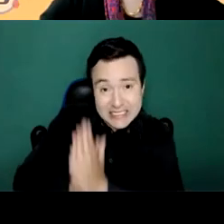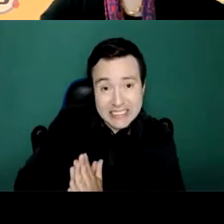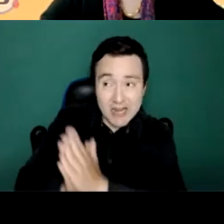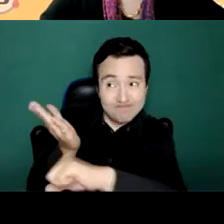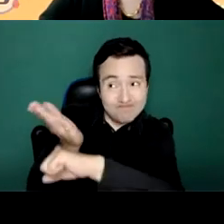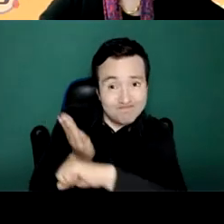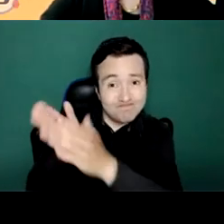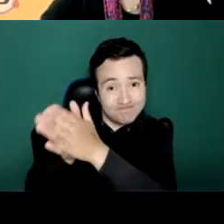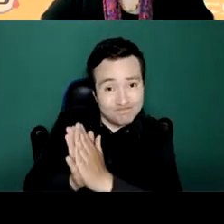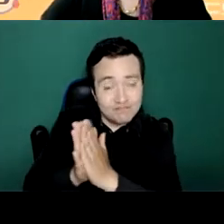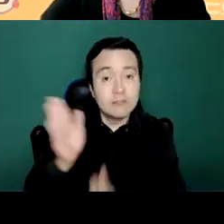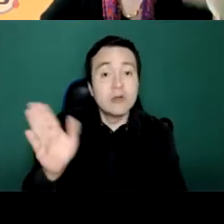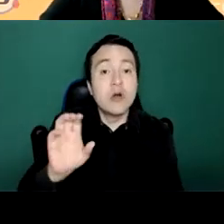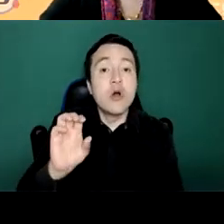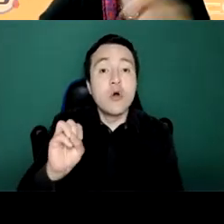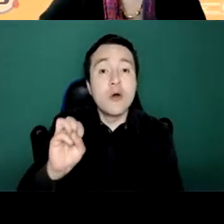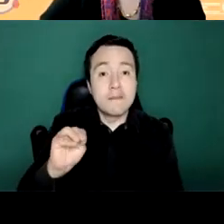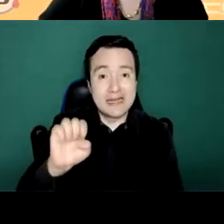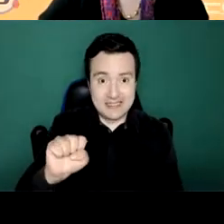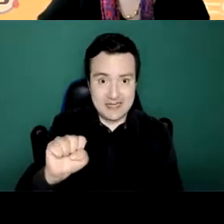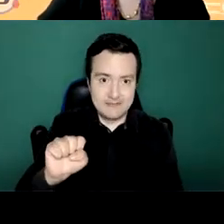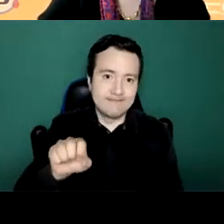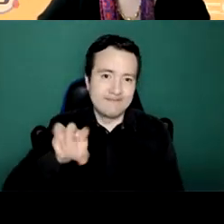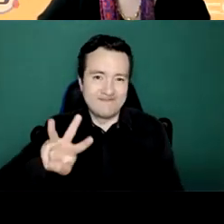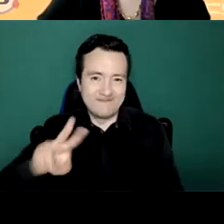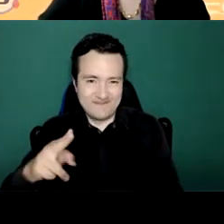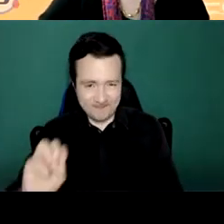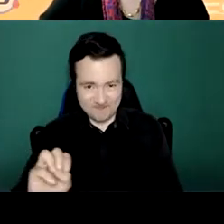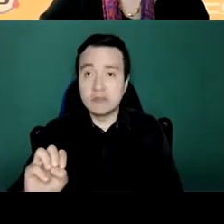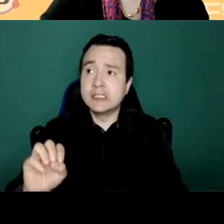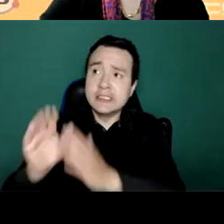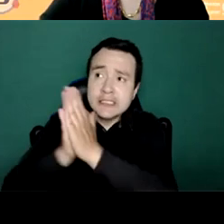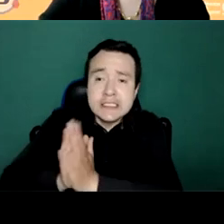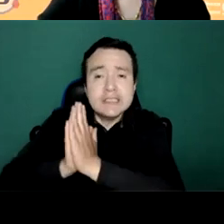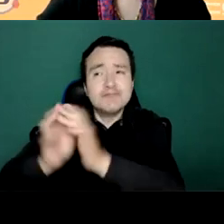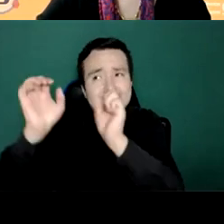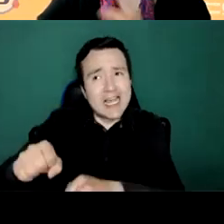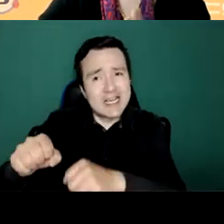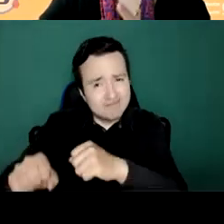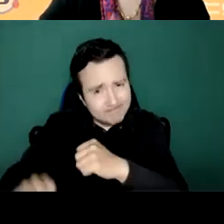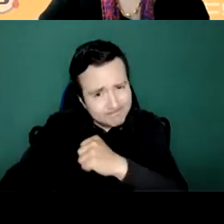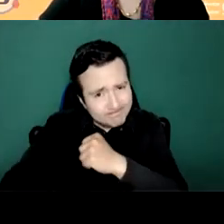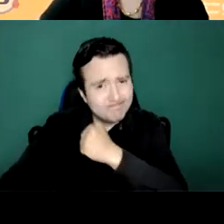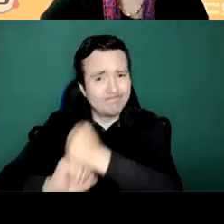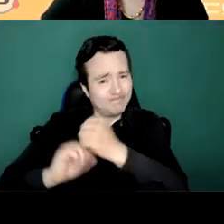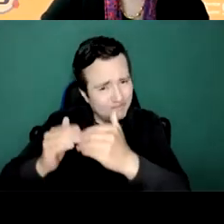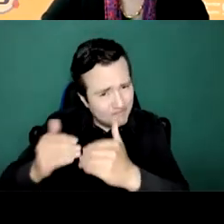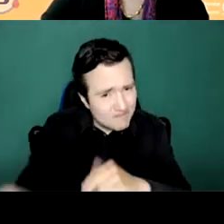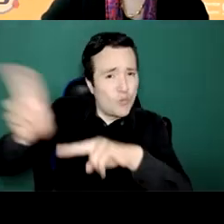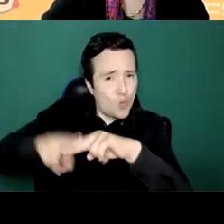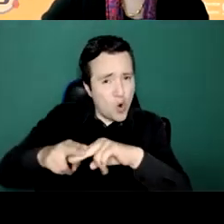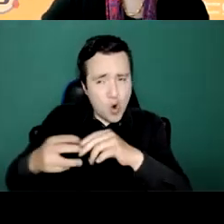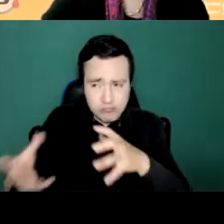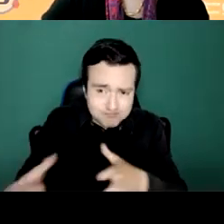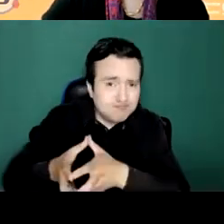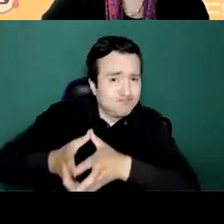capacity at country level at regional level and at central level and this was mentioned